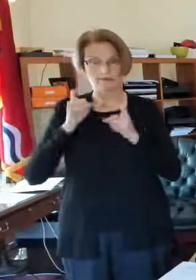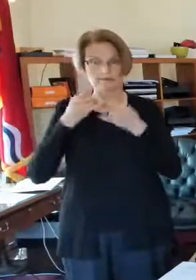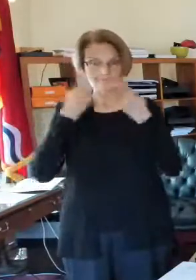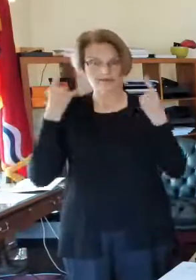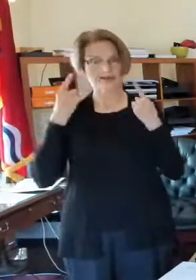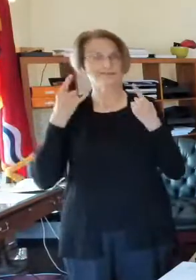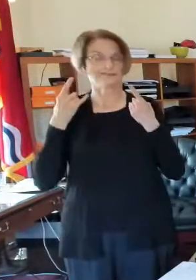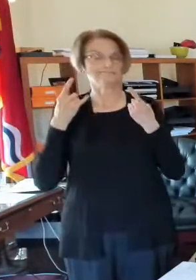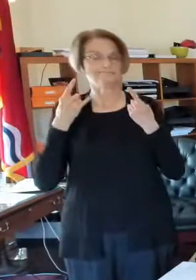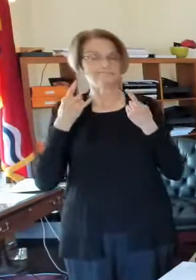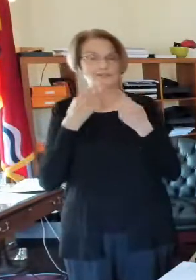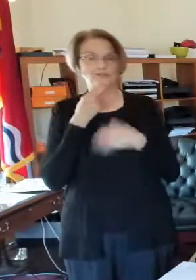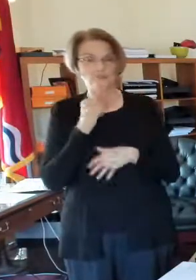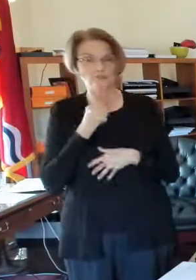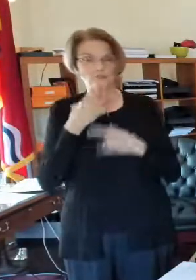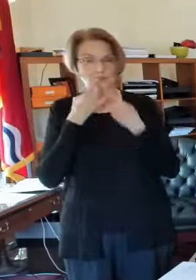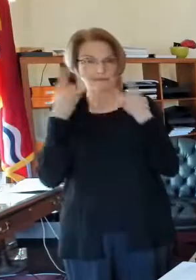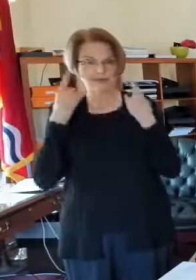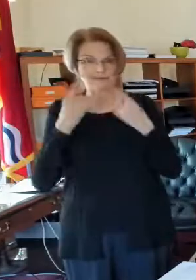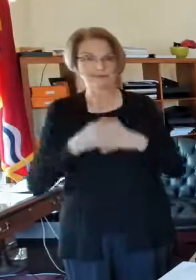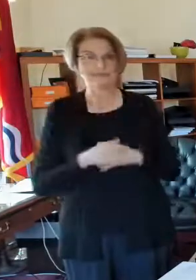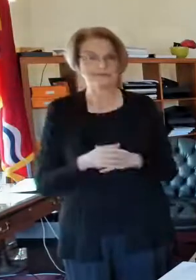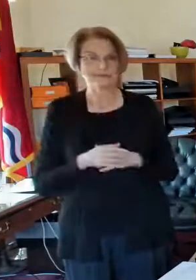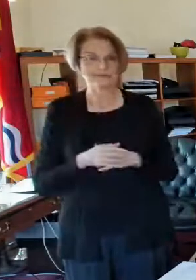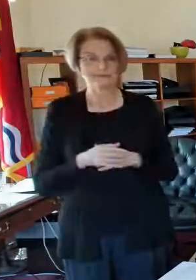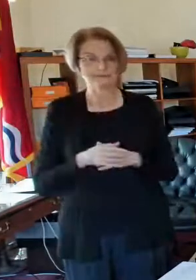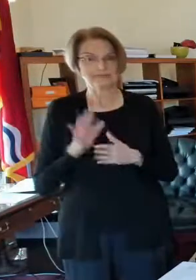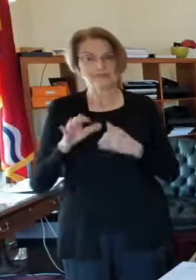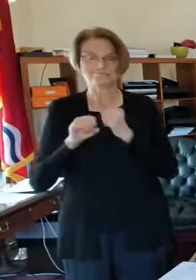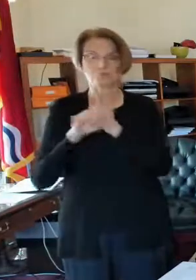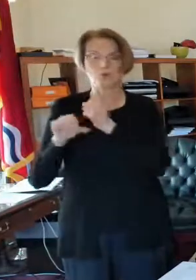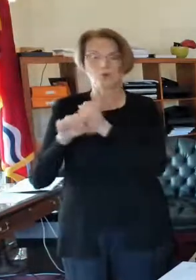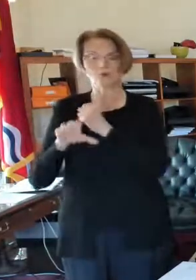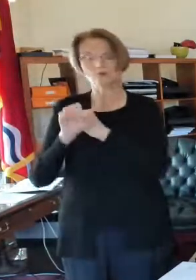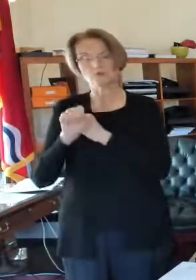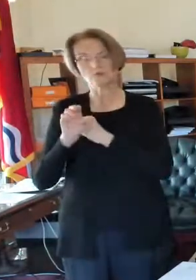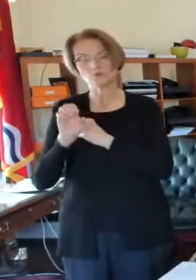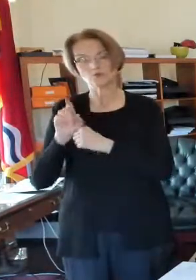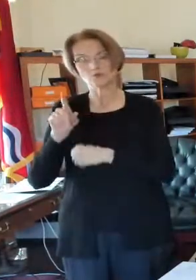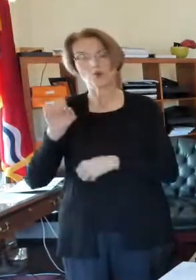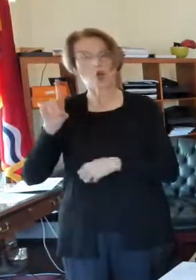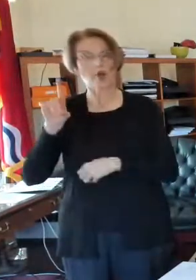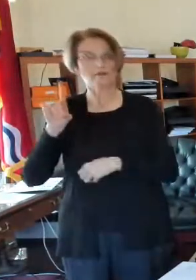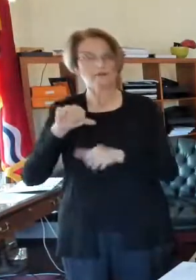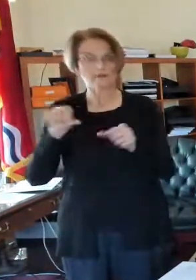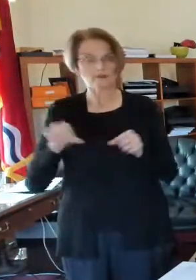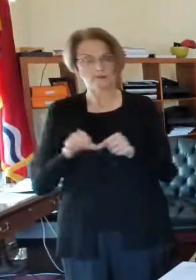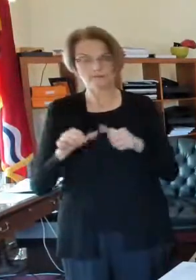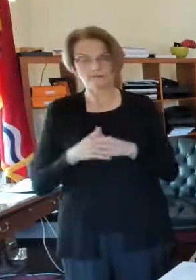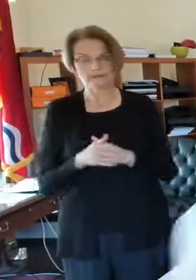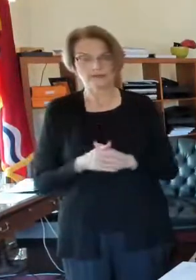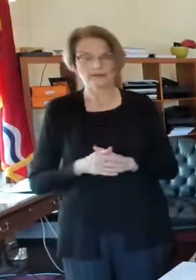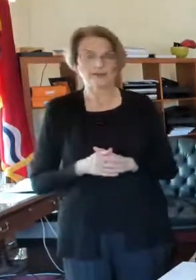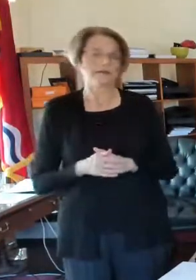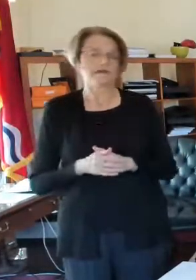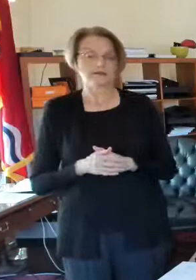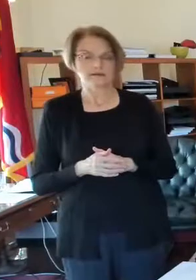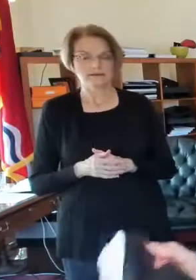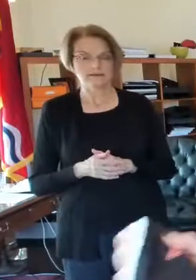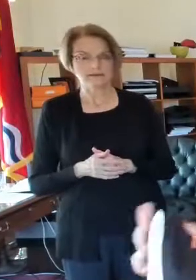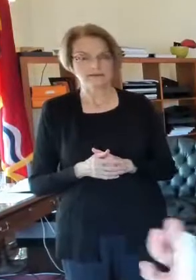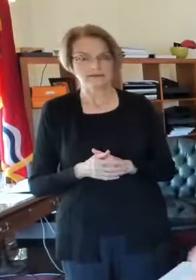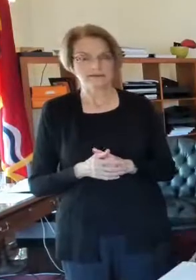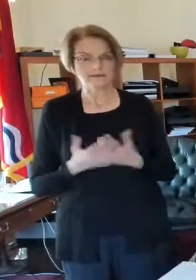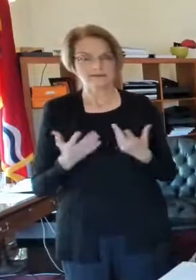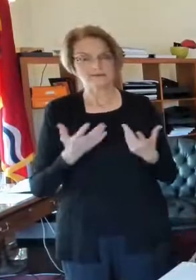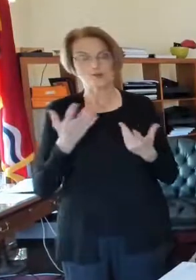cute, and promotes Soulard. So, while I'm making a little bit